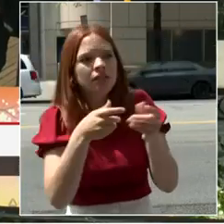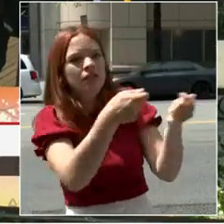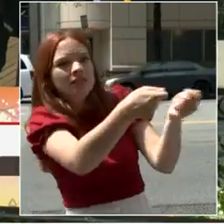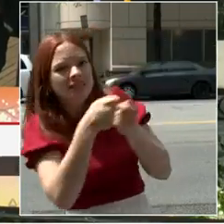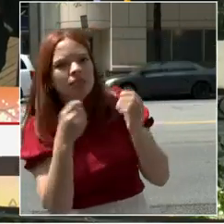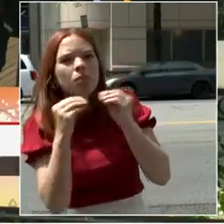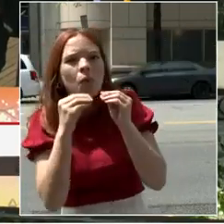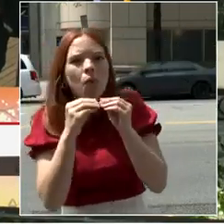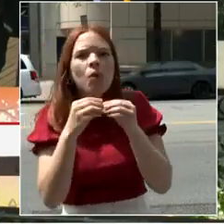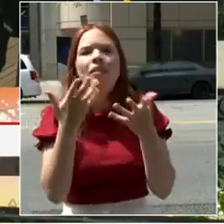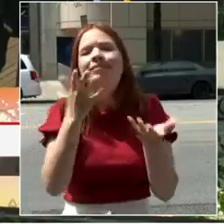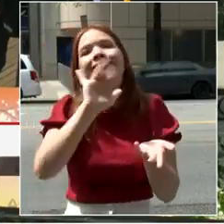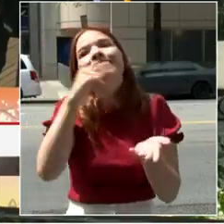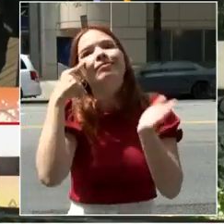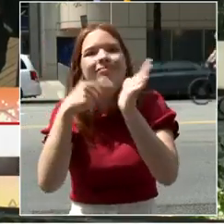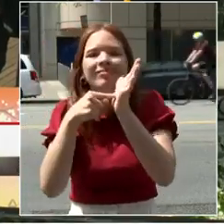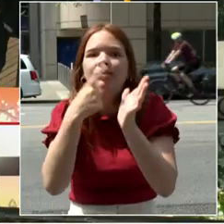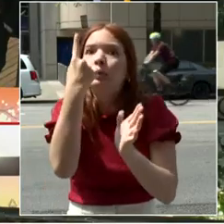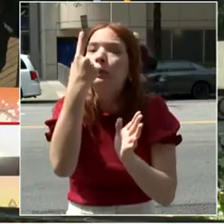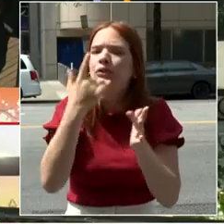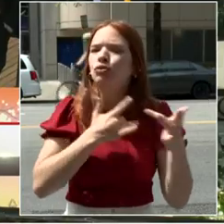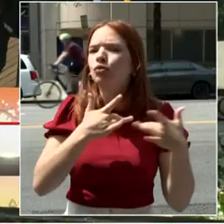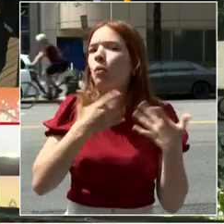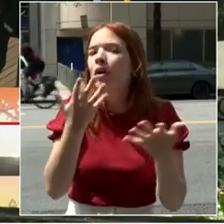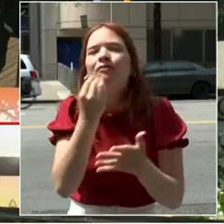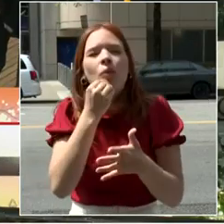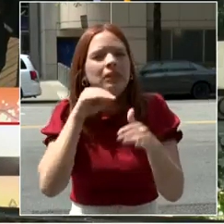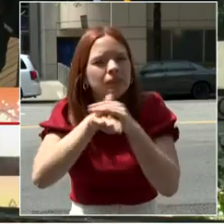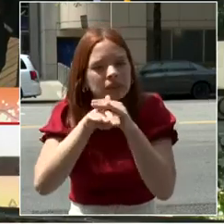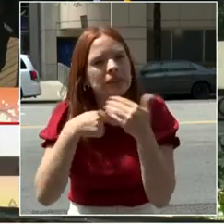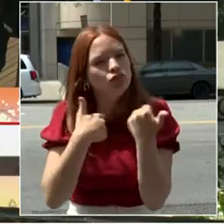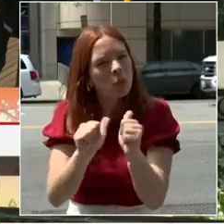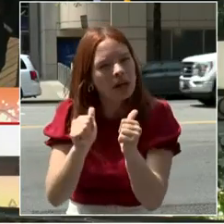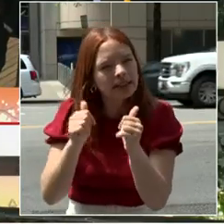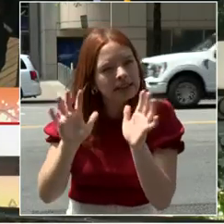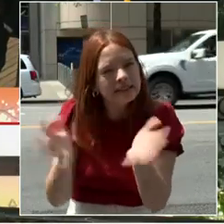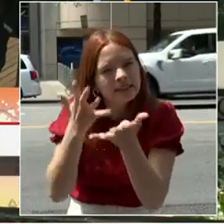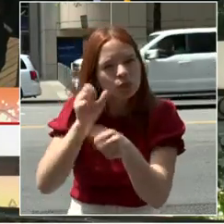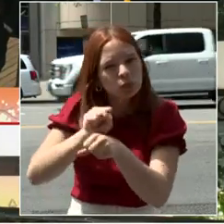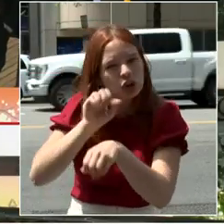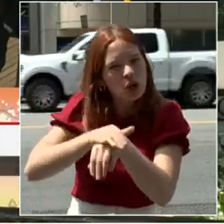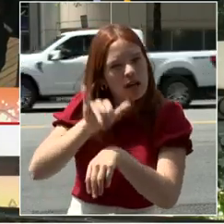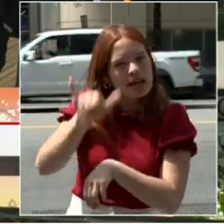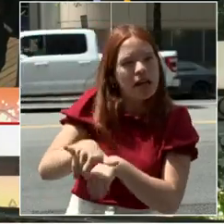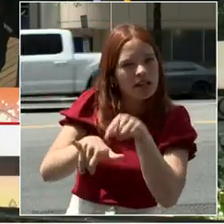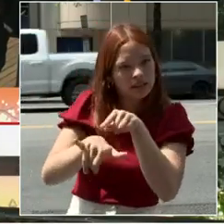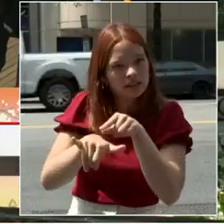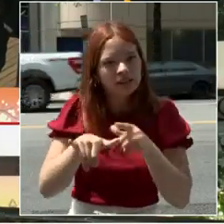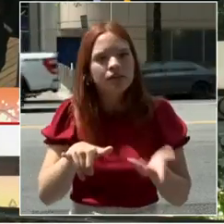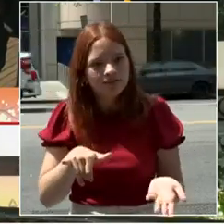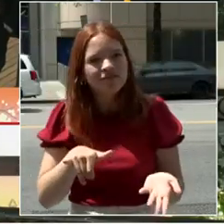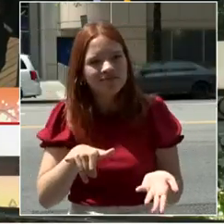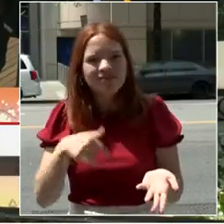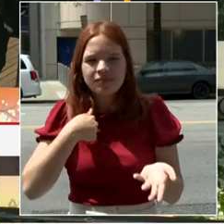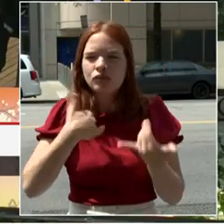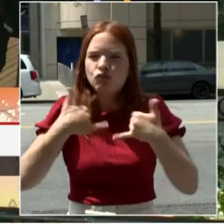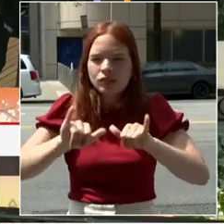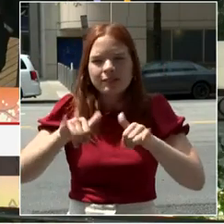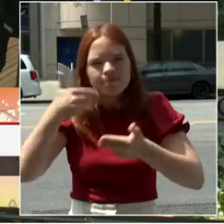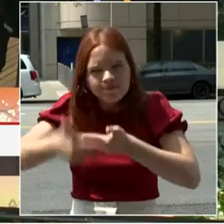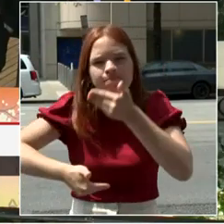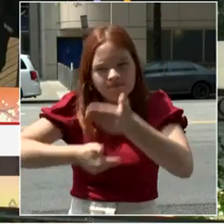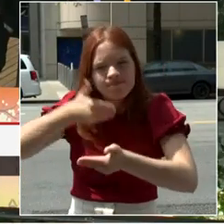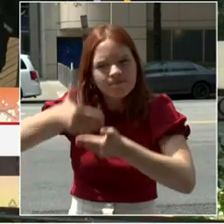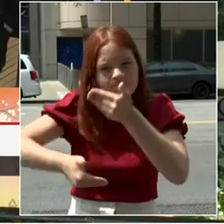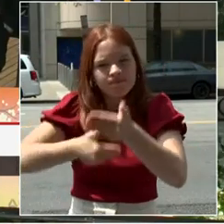let me finish by saying this. What we've heard over the last several days at the Retail Conference is